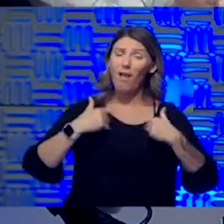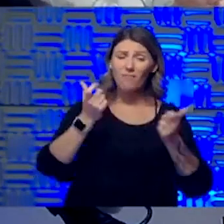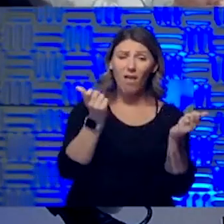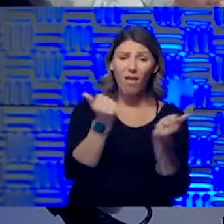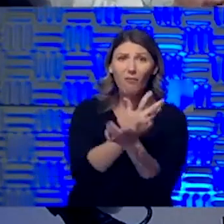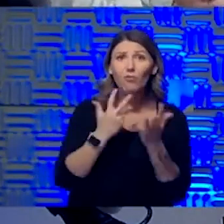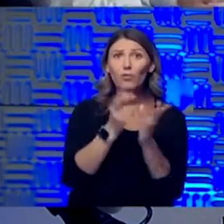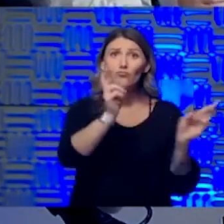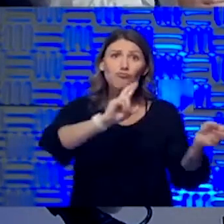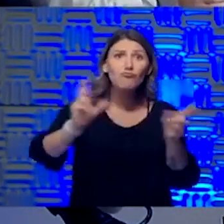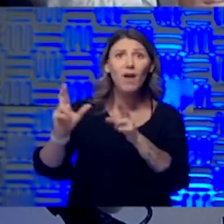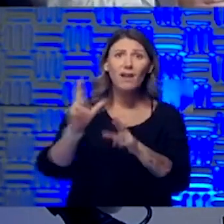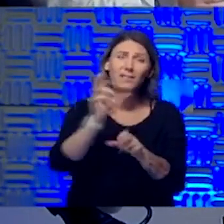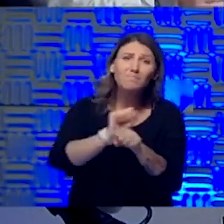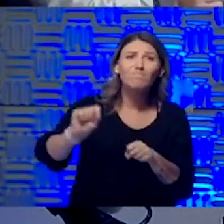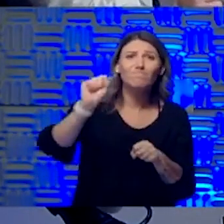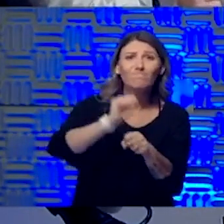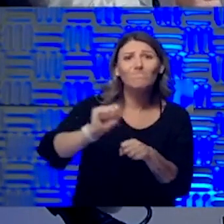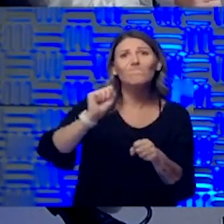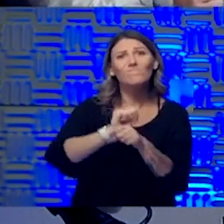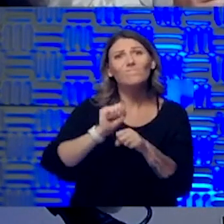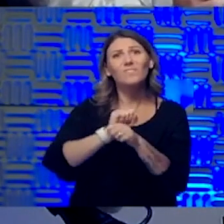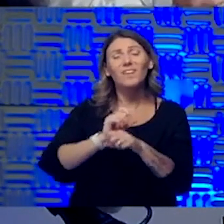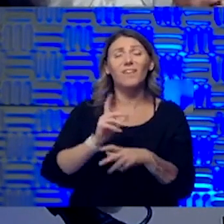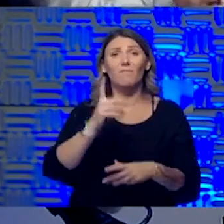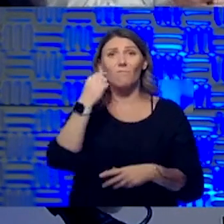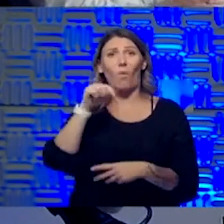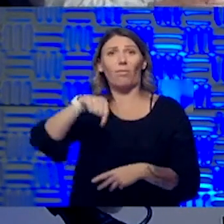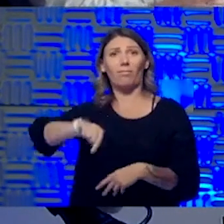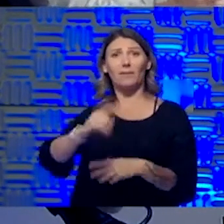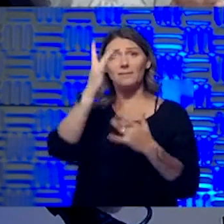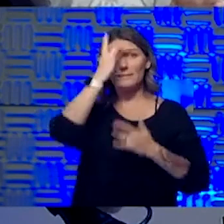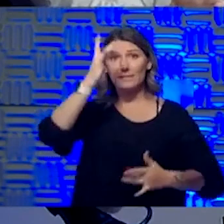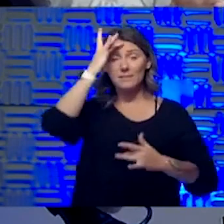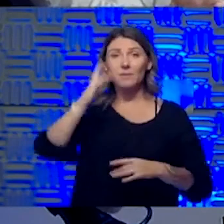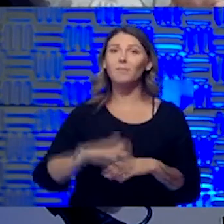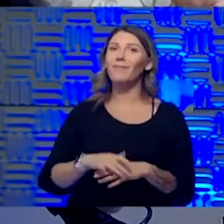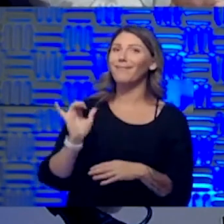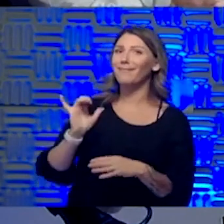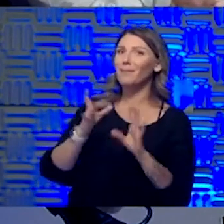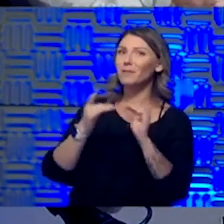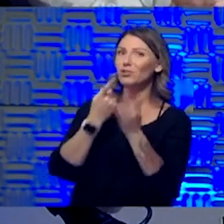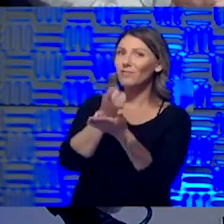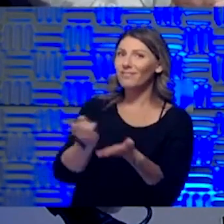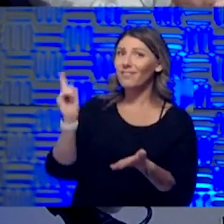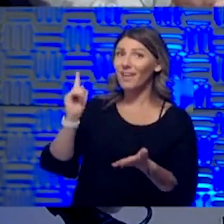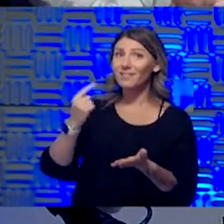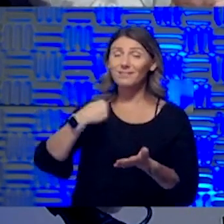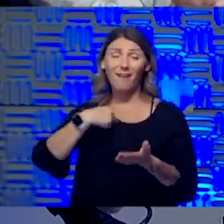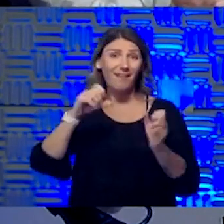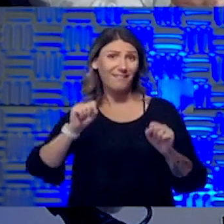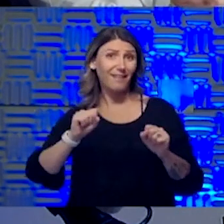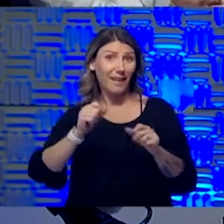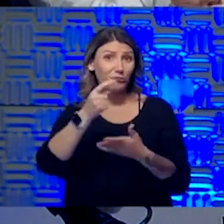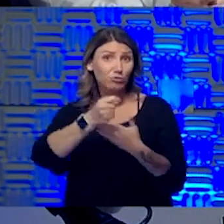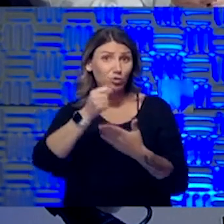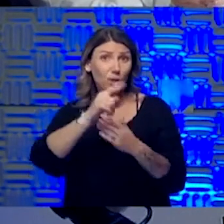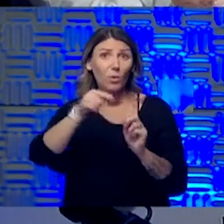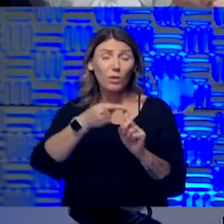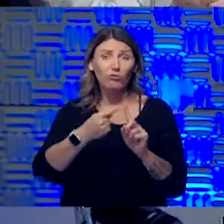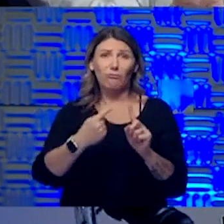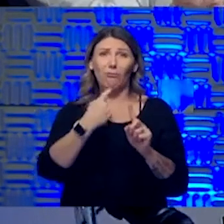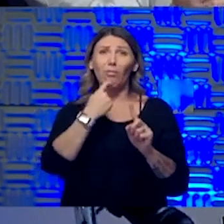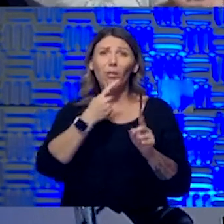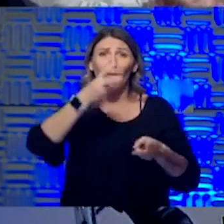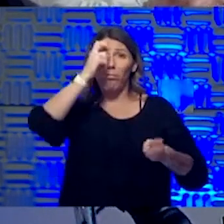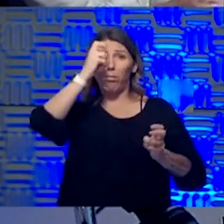Absolutely. Dr. Lisbon last week said, I can treat critical illness and treat you when you're critically killed, but I would just, I would prefer not